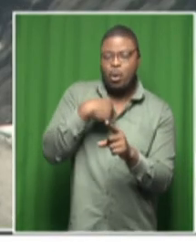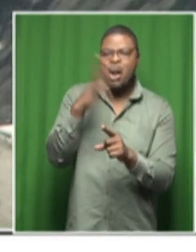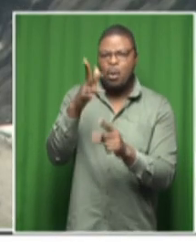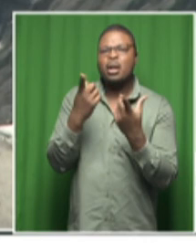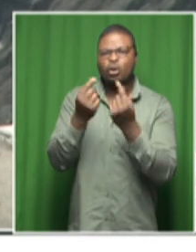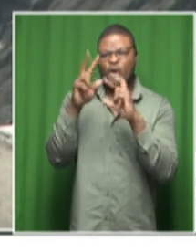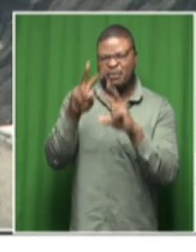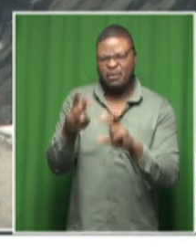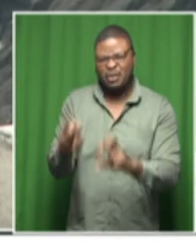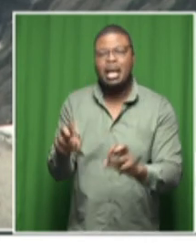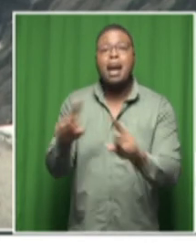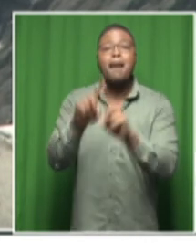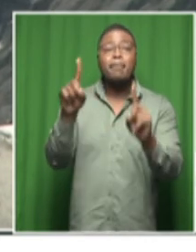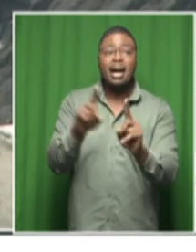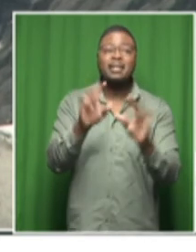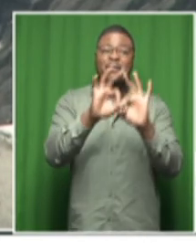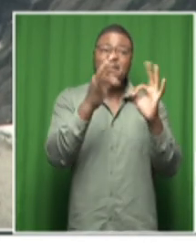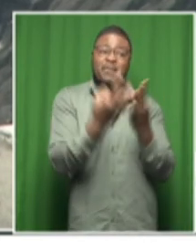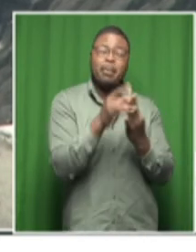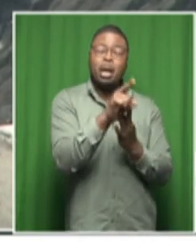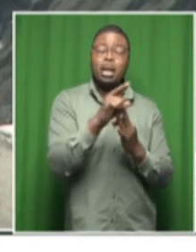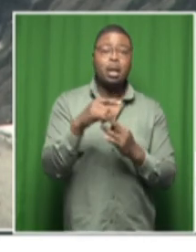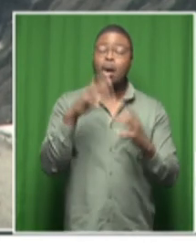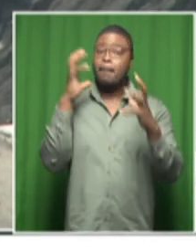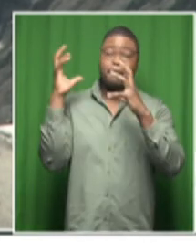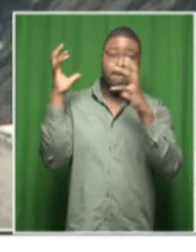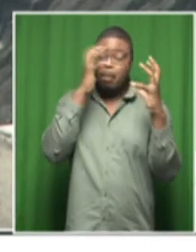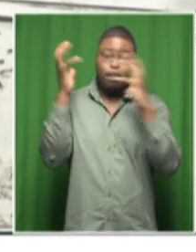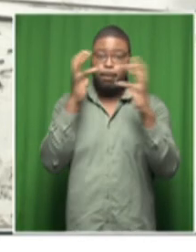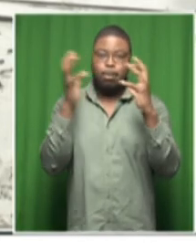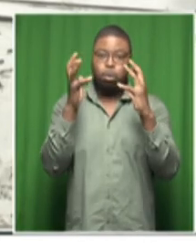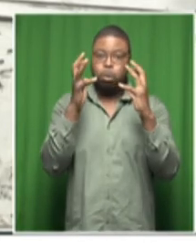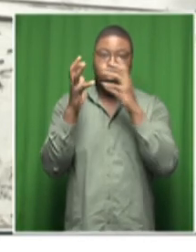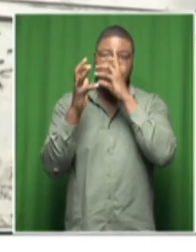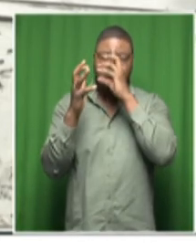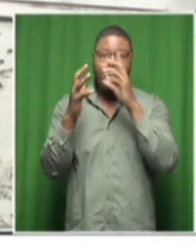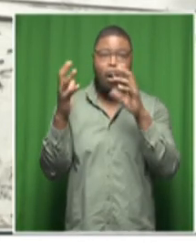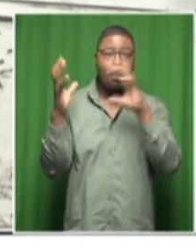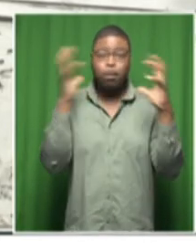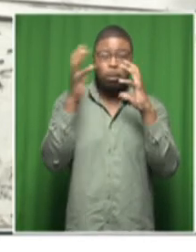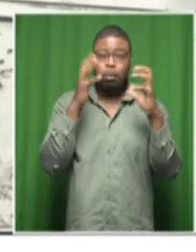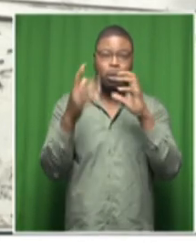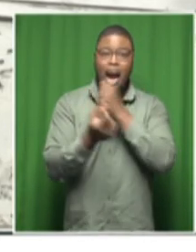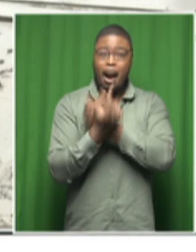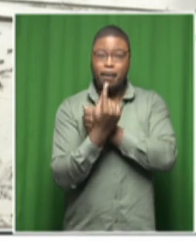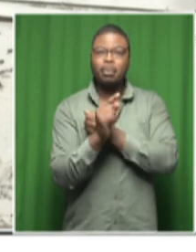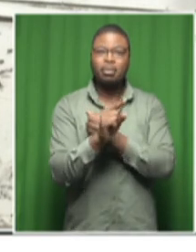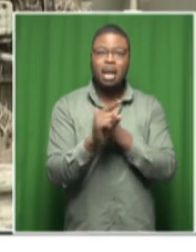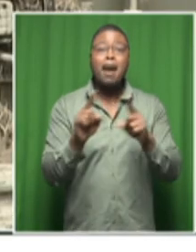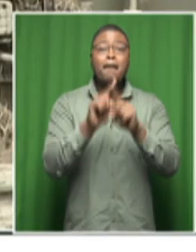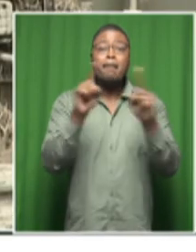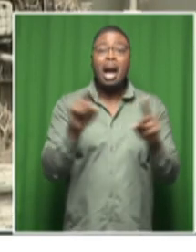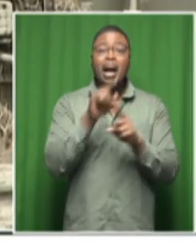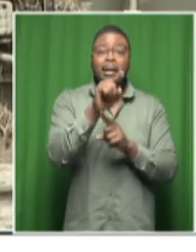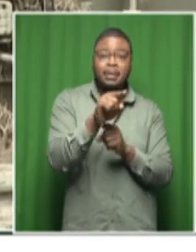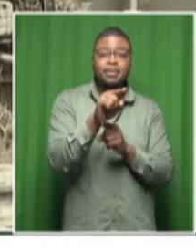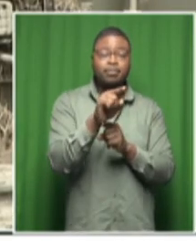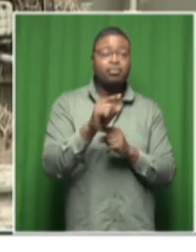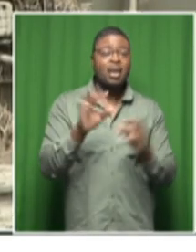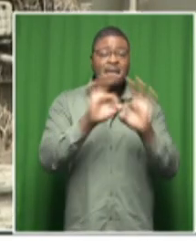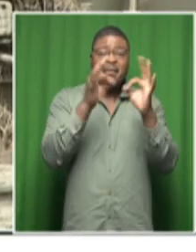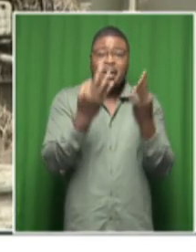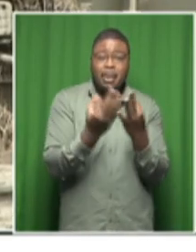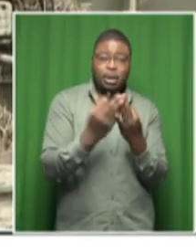families actually many are traumatized for instance yesterday they were not sure whether to go back to their homes